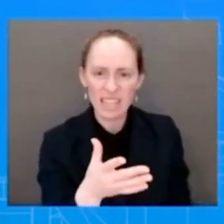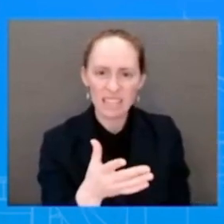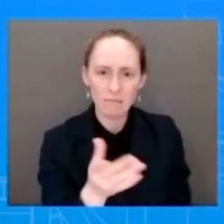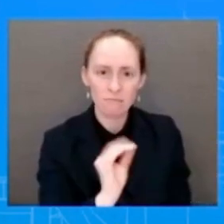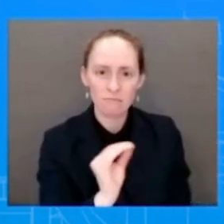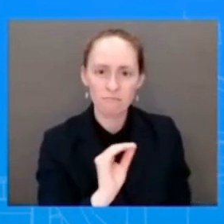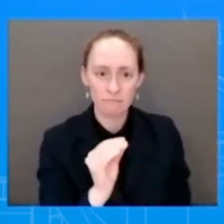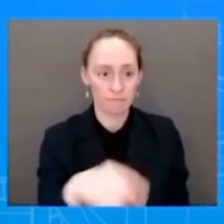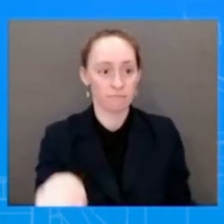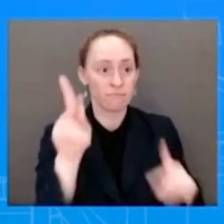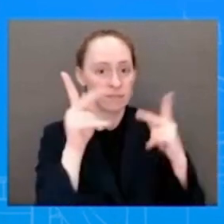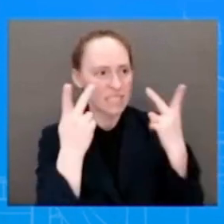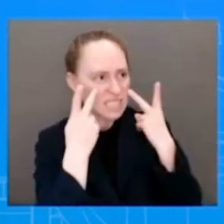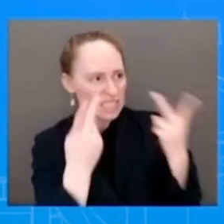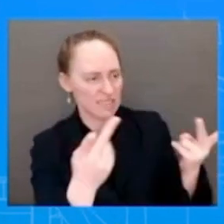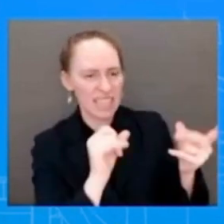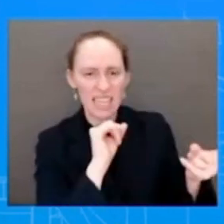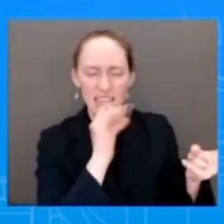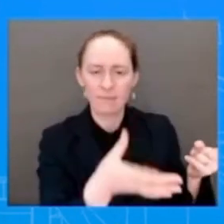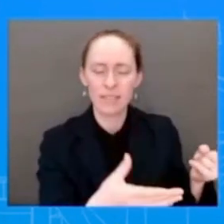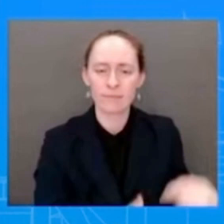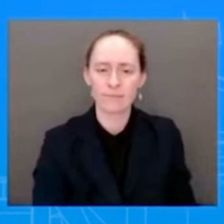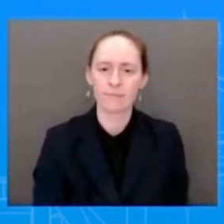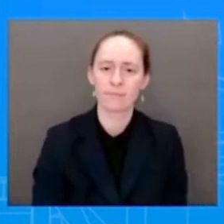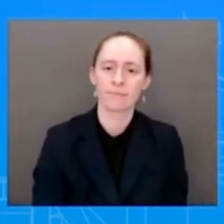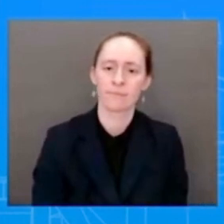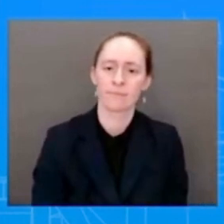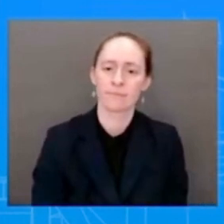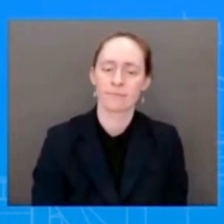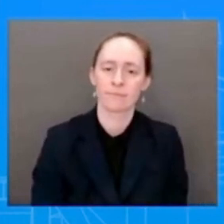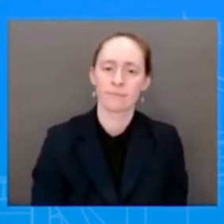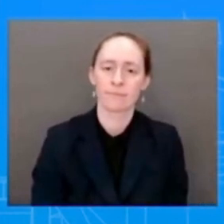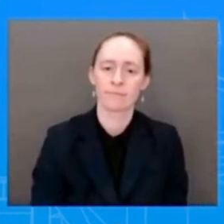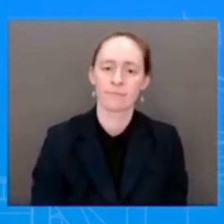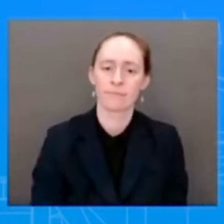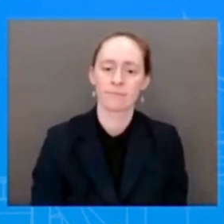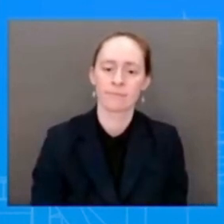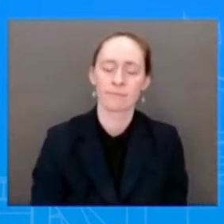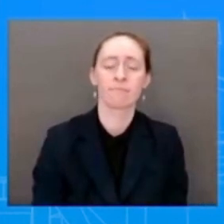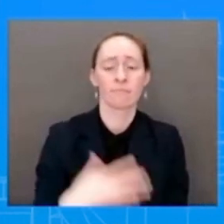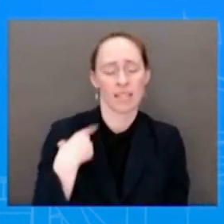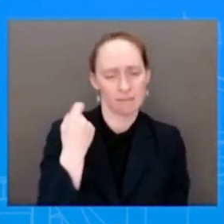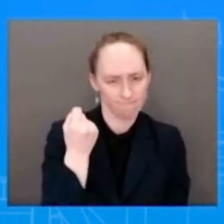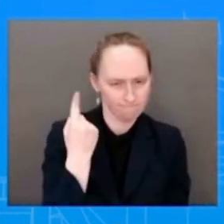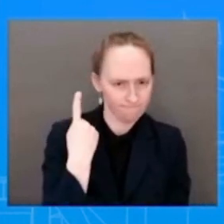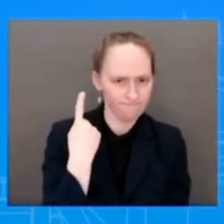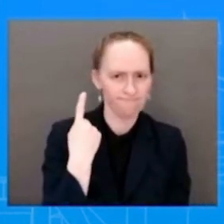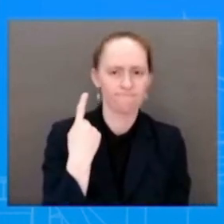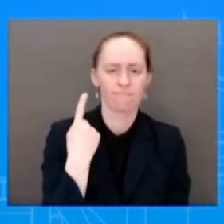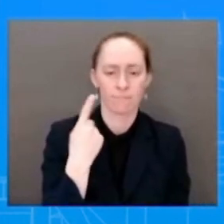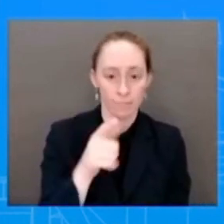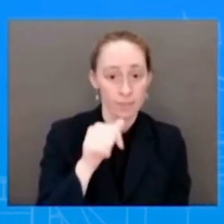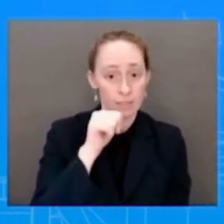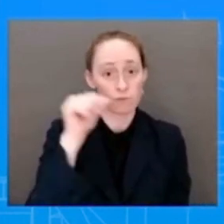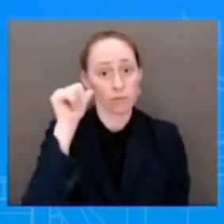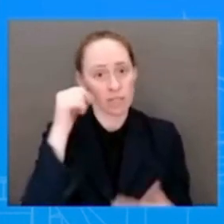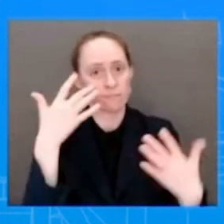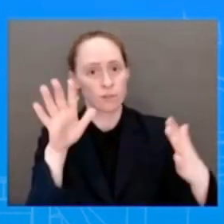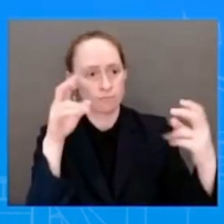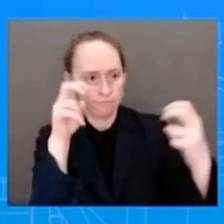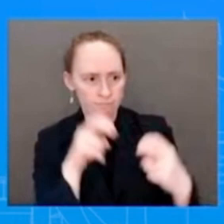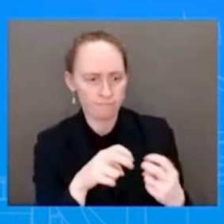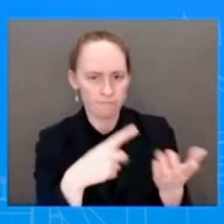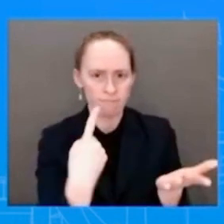be very clear. The conversation that the President and the Speaker had yesterday was productive. We appreciated the time that the Speaker